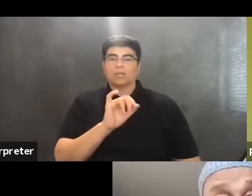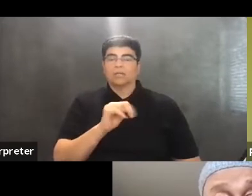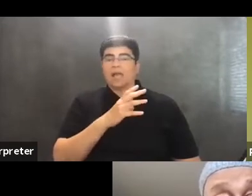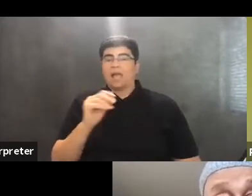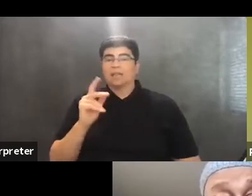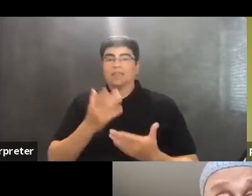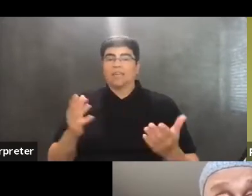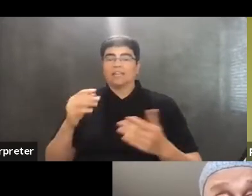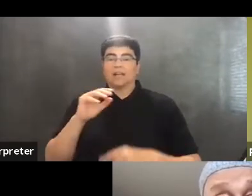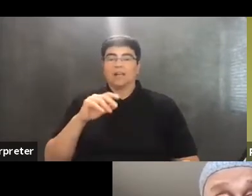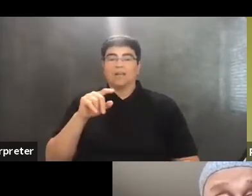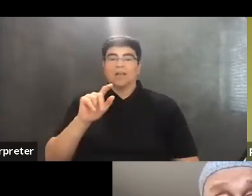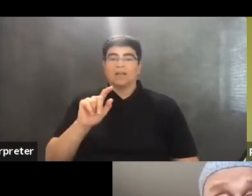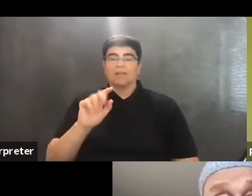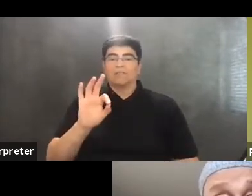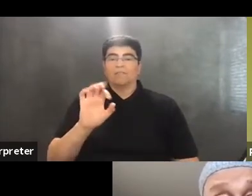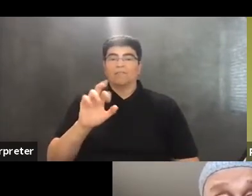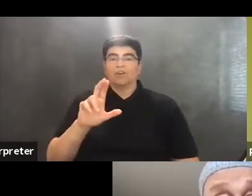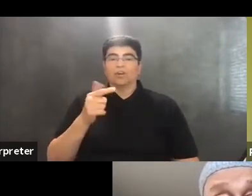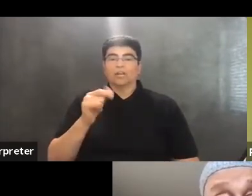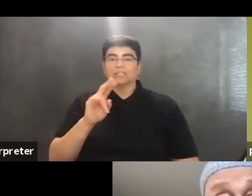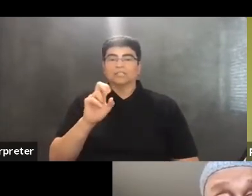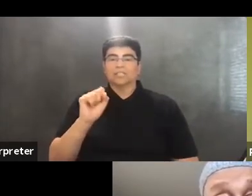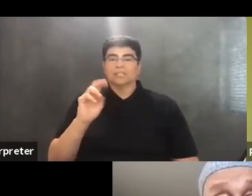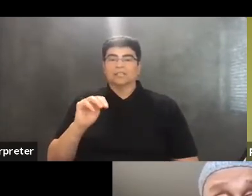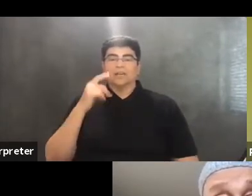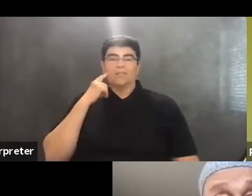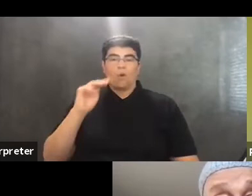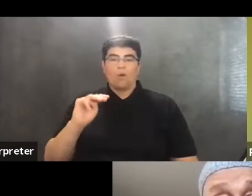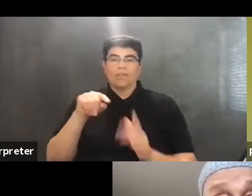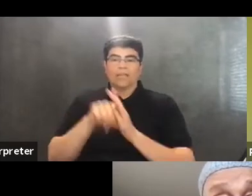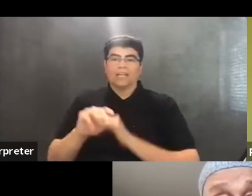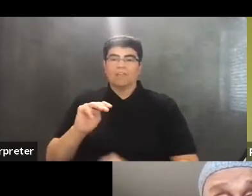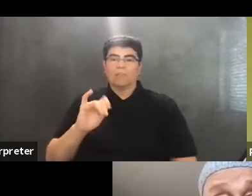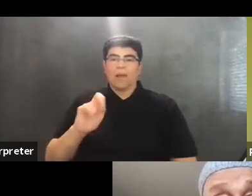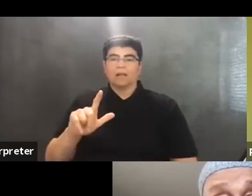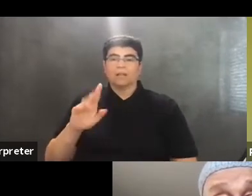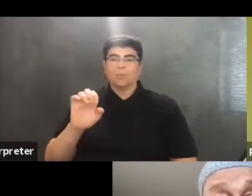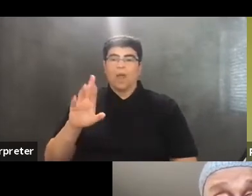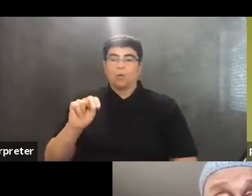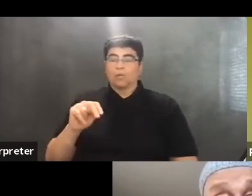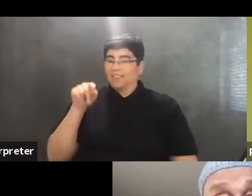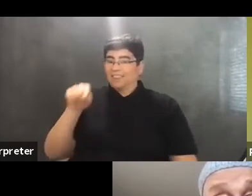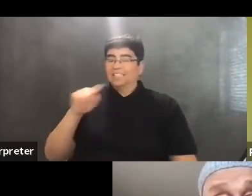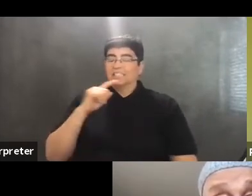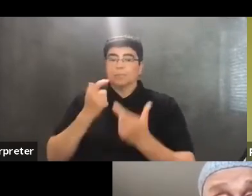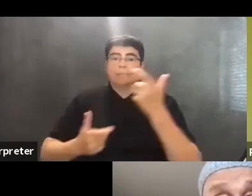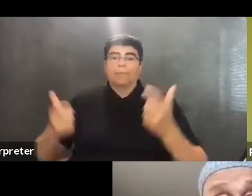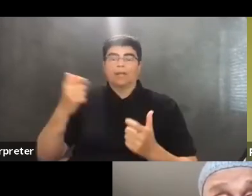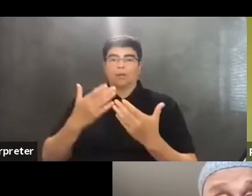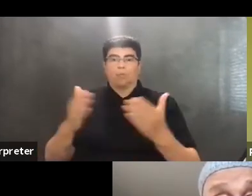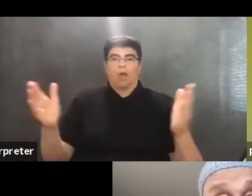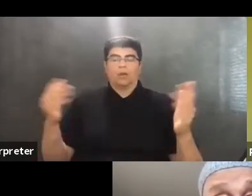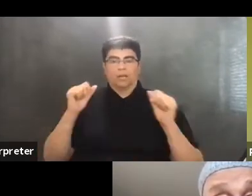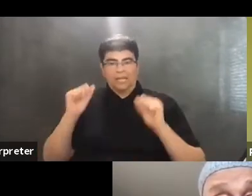Michael Brown's killing. And this wave has been bigger, broader, and able to build